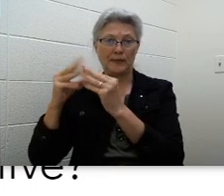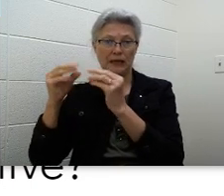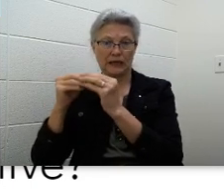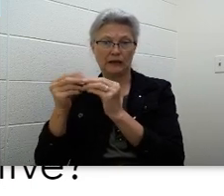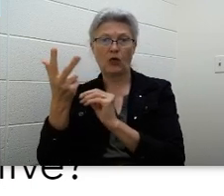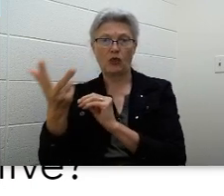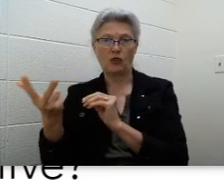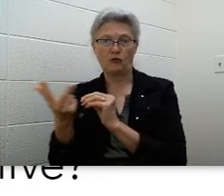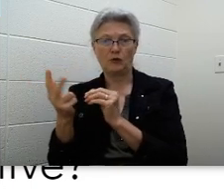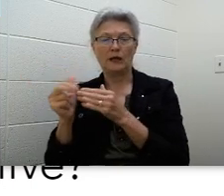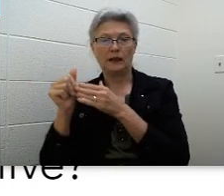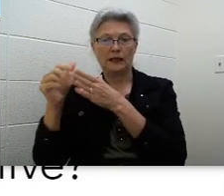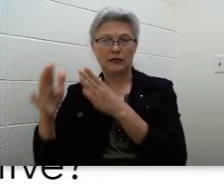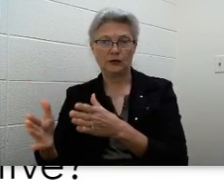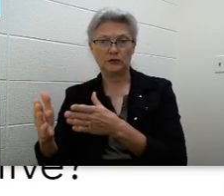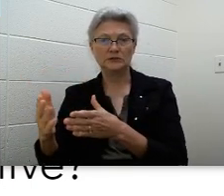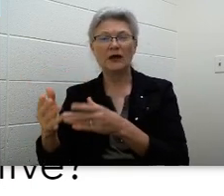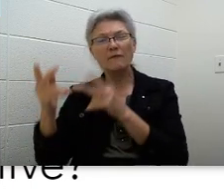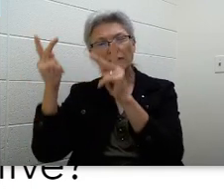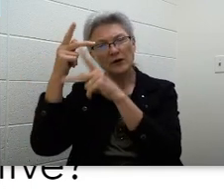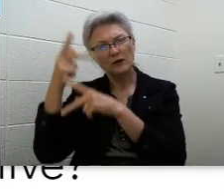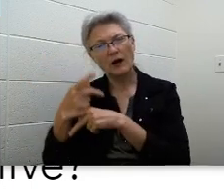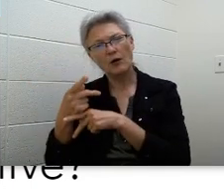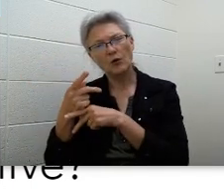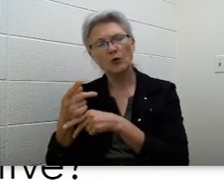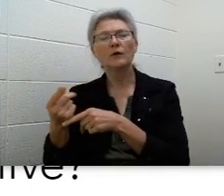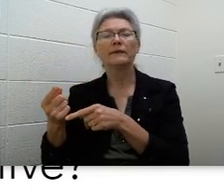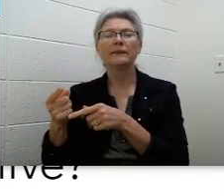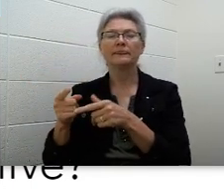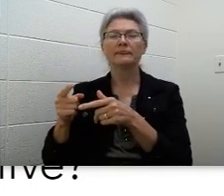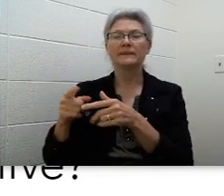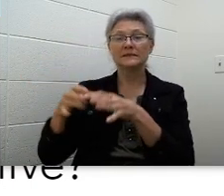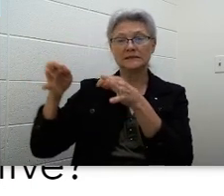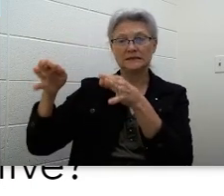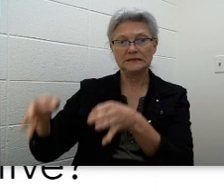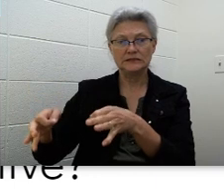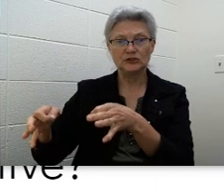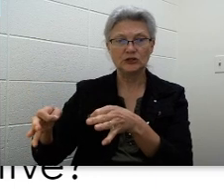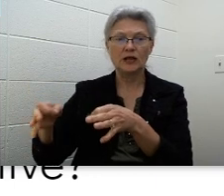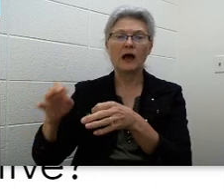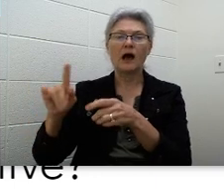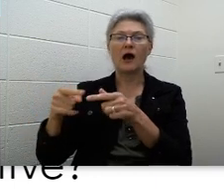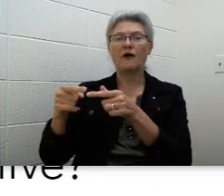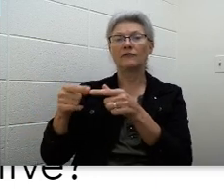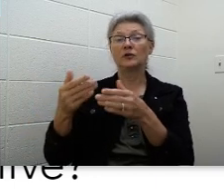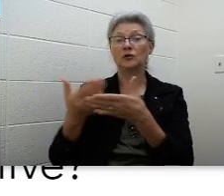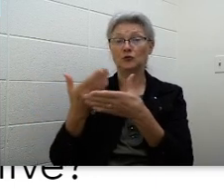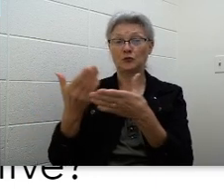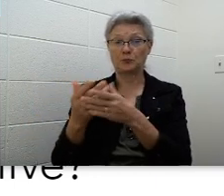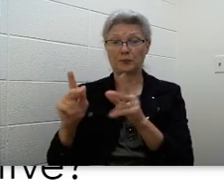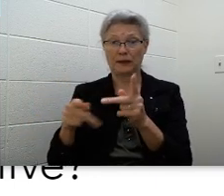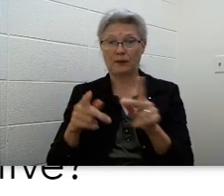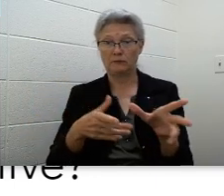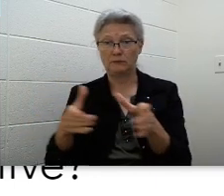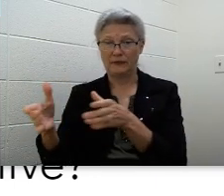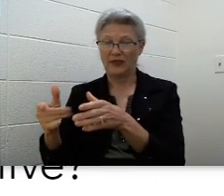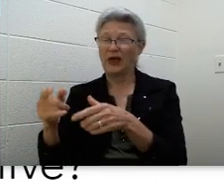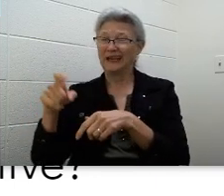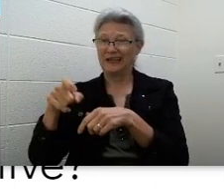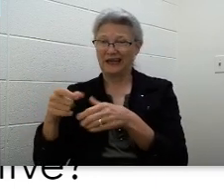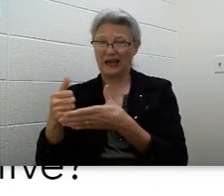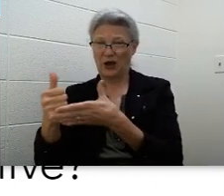the outcome of the newcomers who are in need. They make a decision that will help all people involved. The government